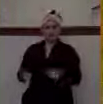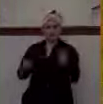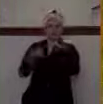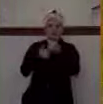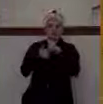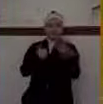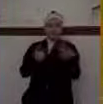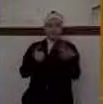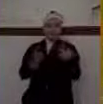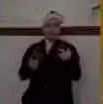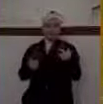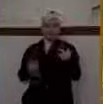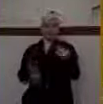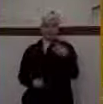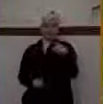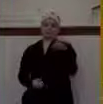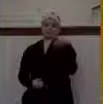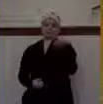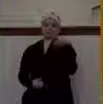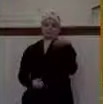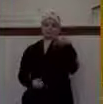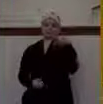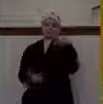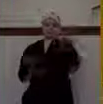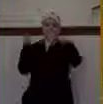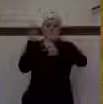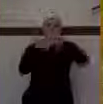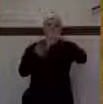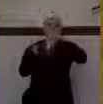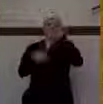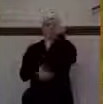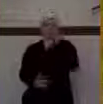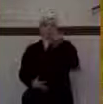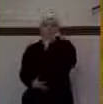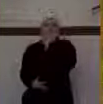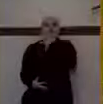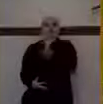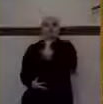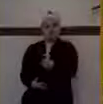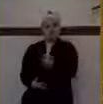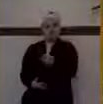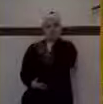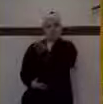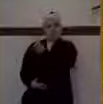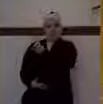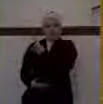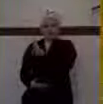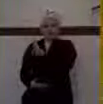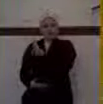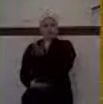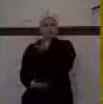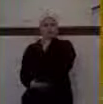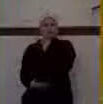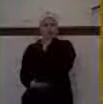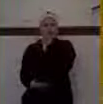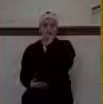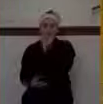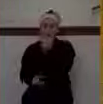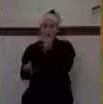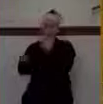is delusion. Delusion. Rehoboam and Judah were living under the delusion that